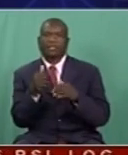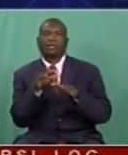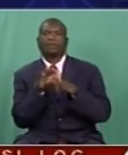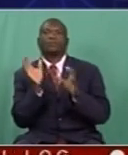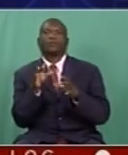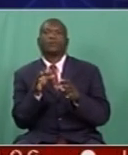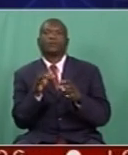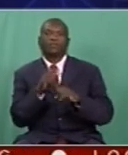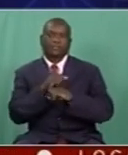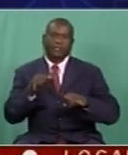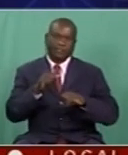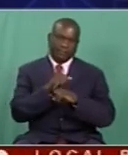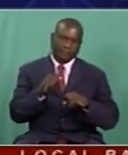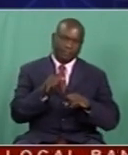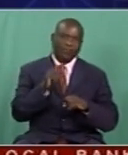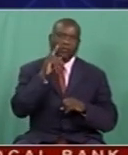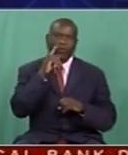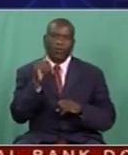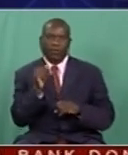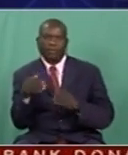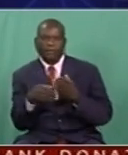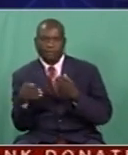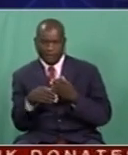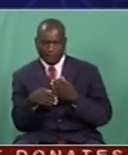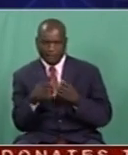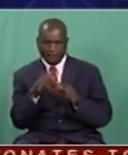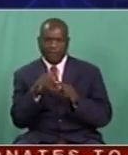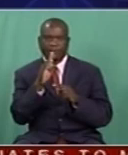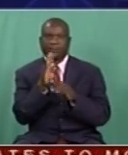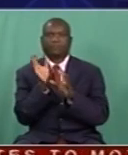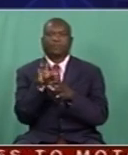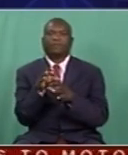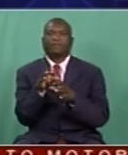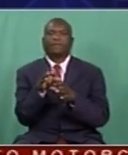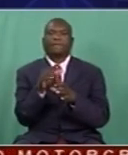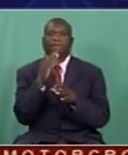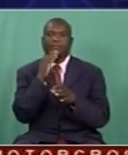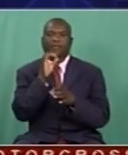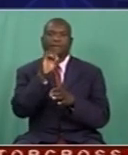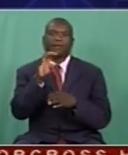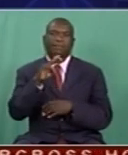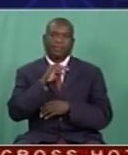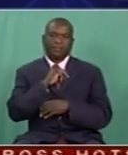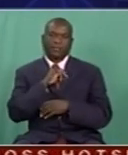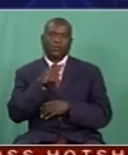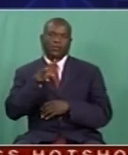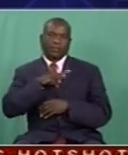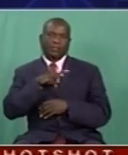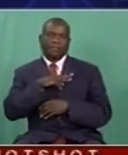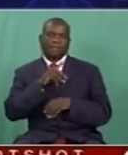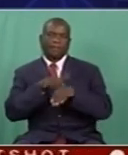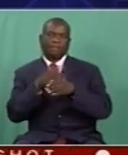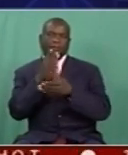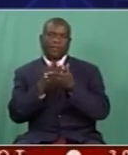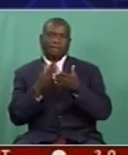dancehall shows. We also have old school shows. We also have business excellence, which is every Monday and Wednesday between 5.30 and